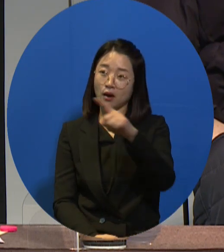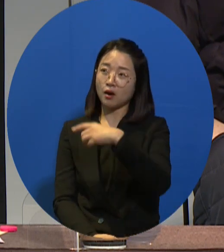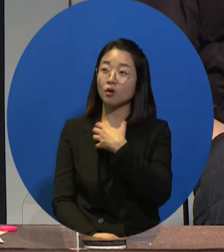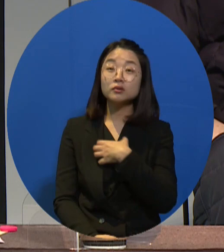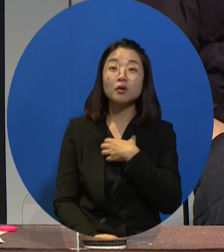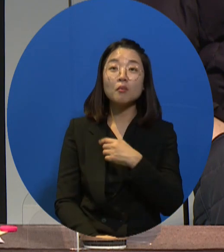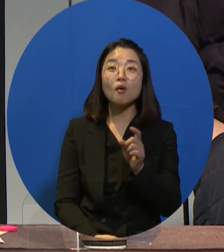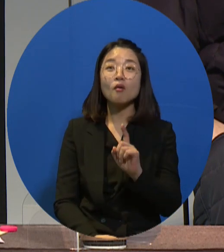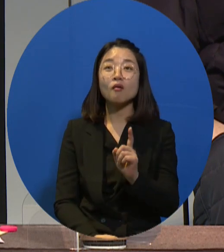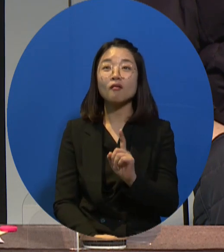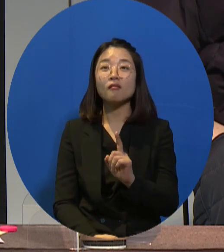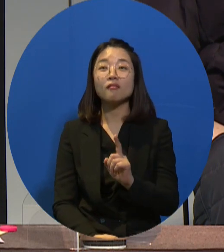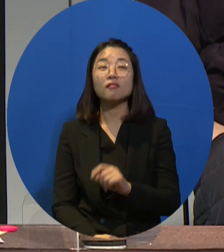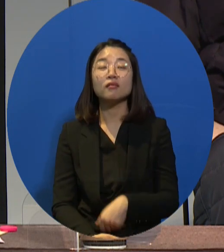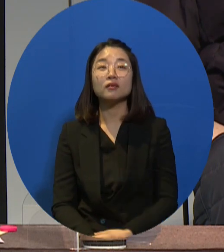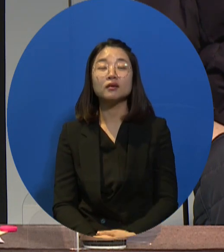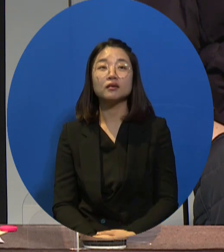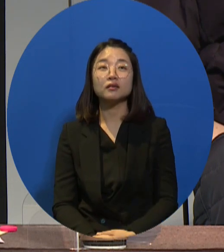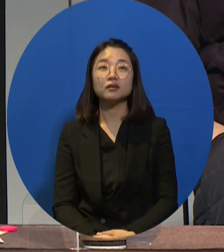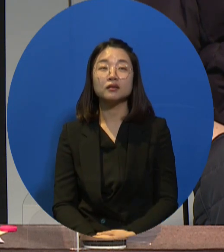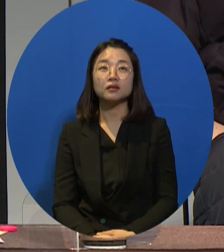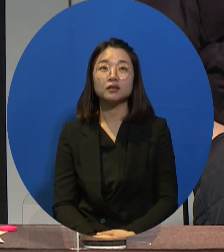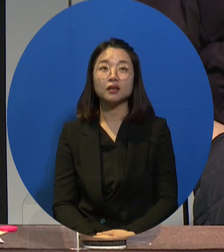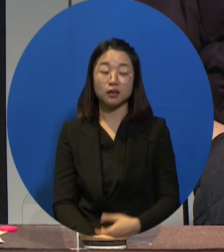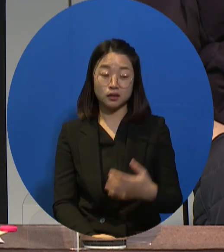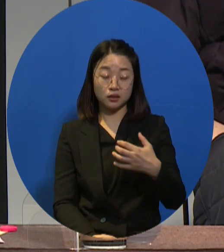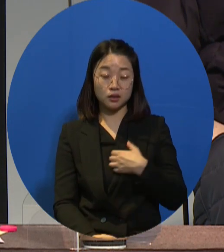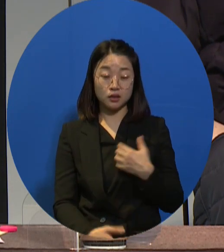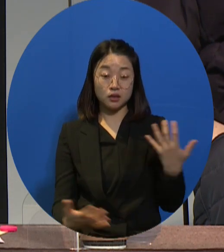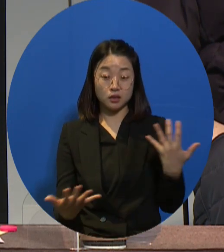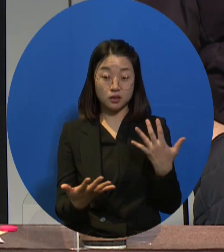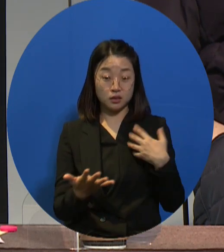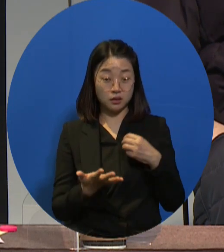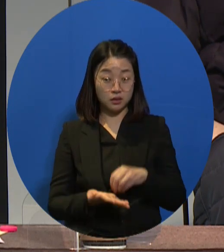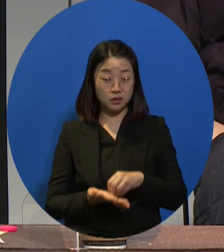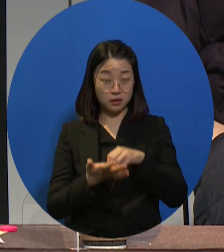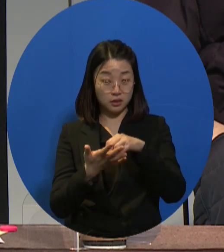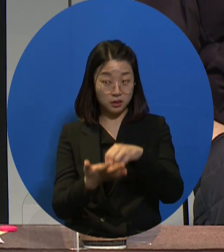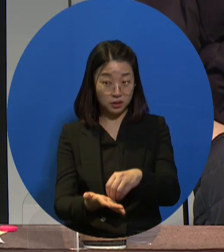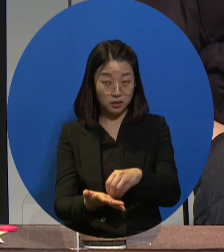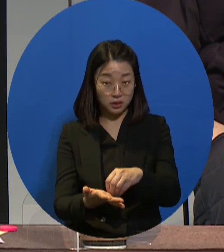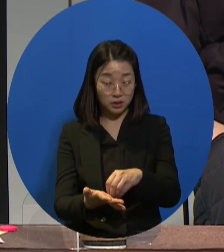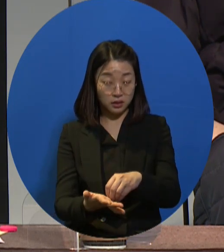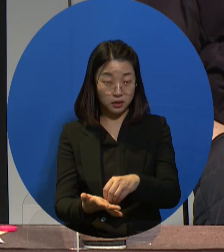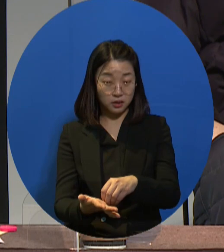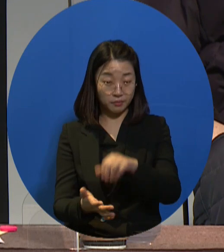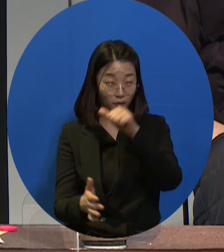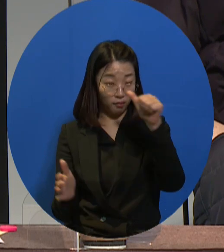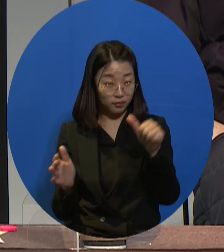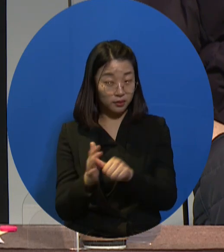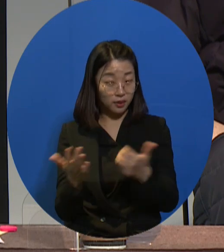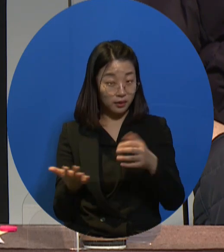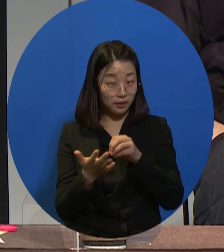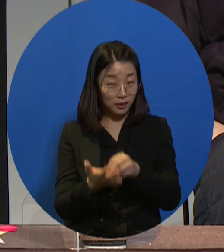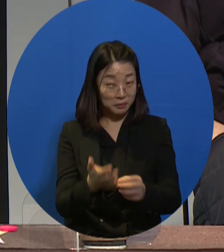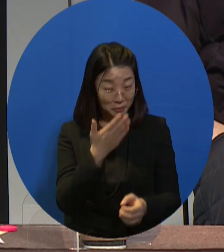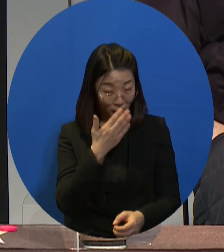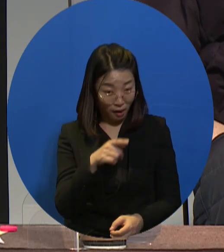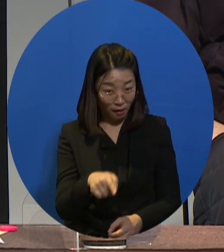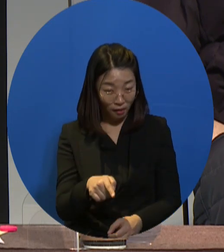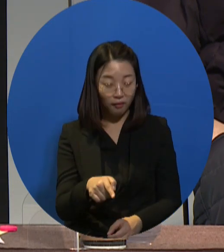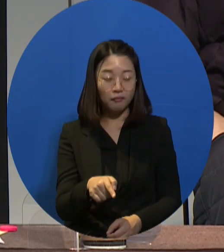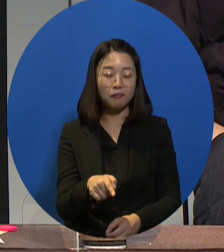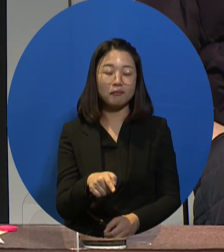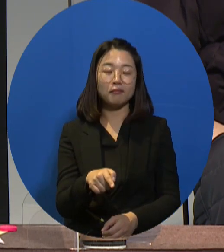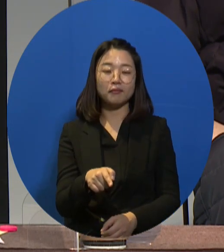some of the members of the audience might have wondered to themselves that a job guarantee system, if it were to